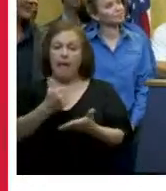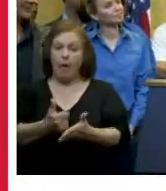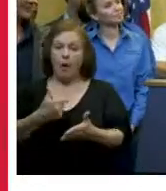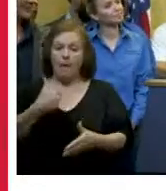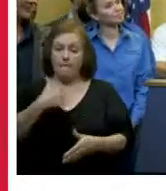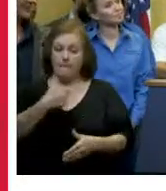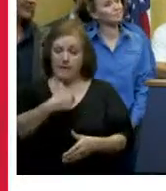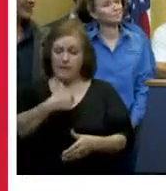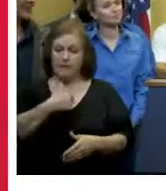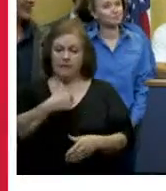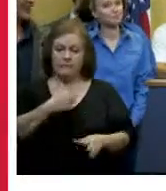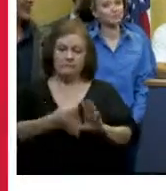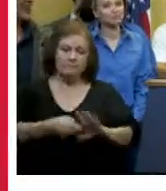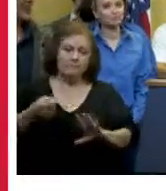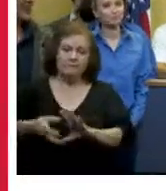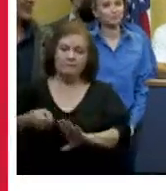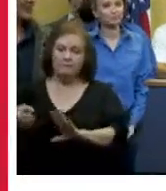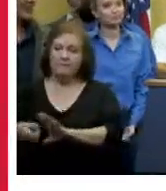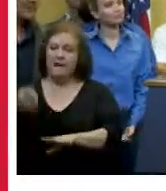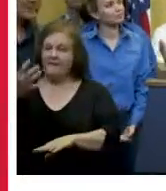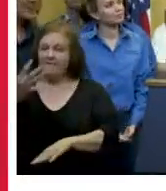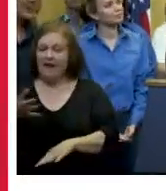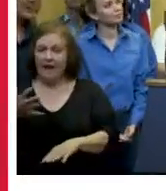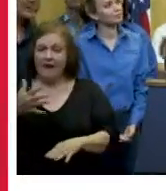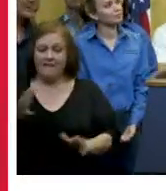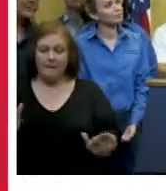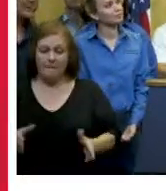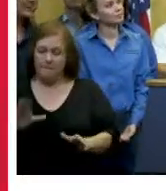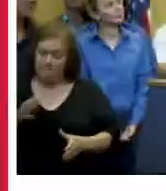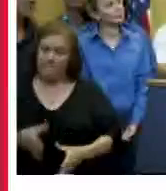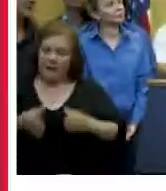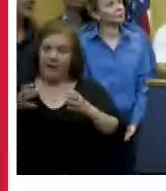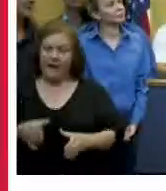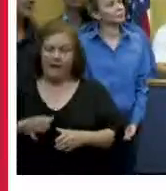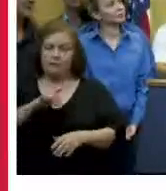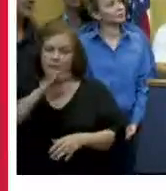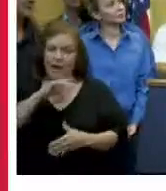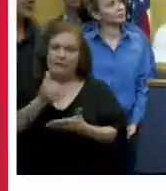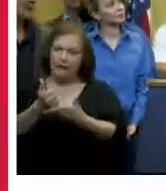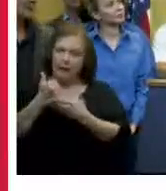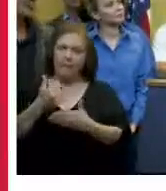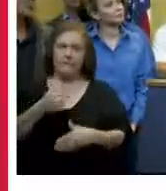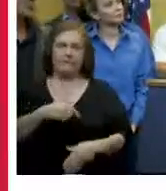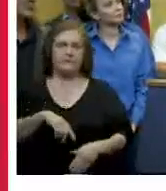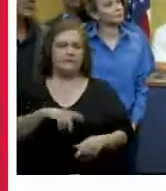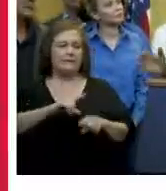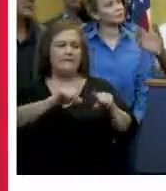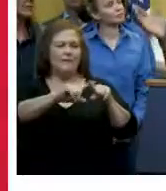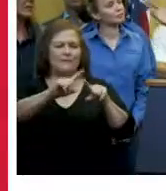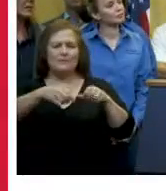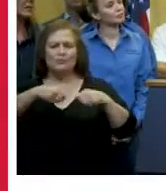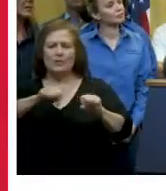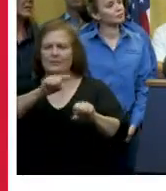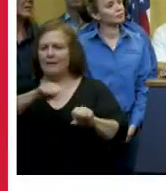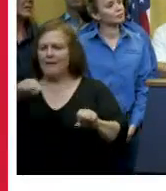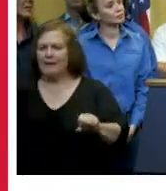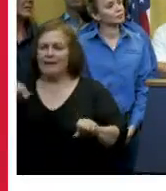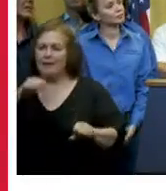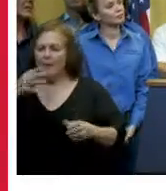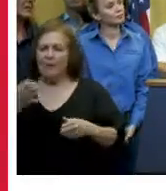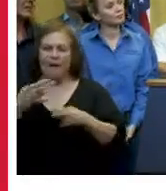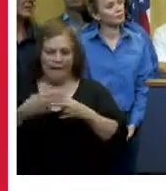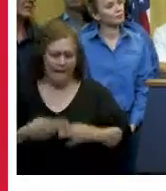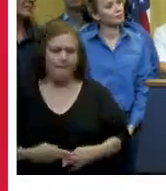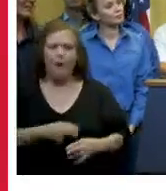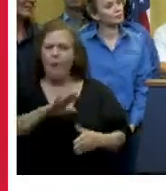out of a catch basin i've also been riding around through uptown and seeing people on carondelet street and on valent street and i don't want to start naming streets